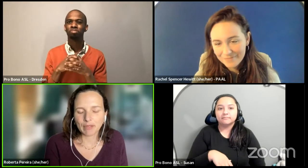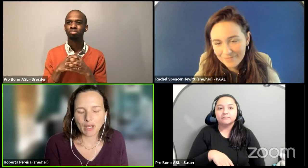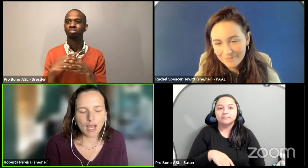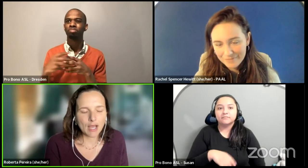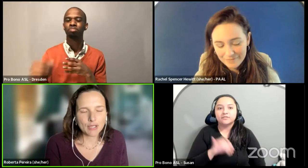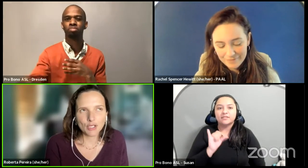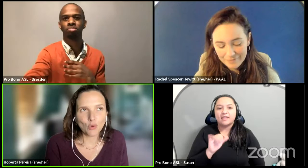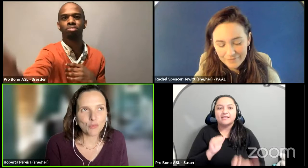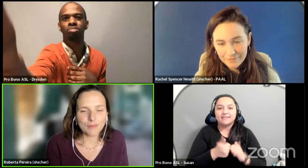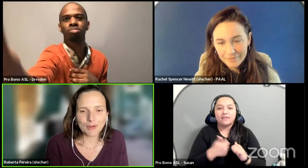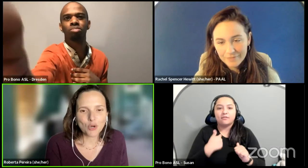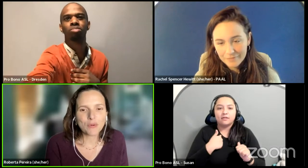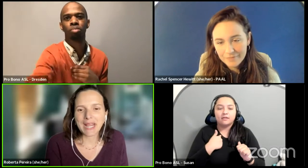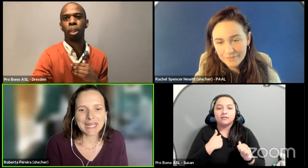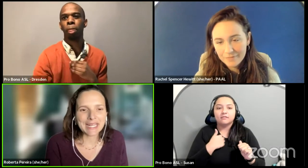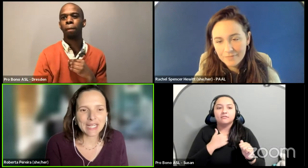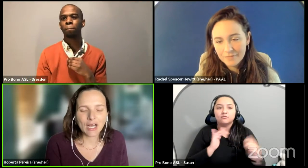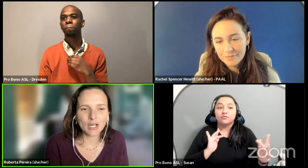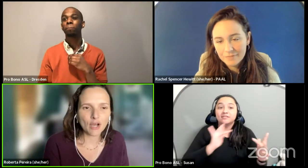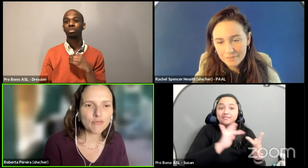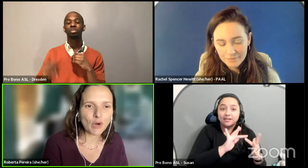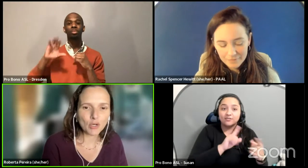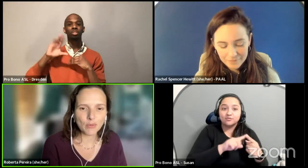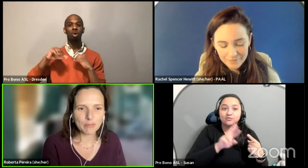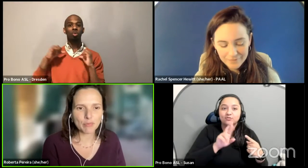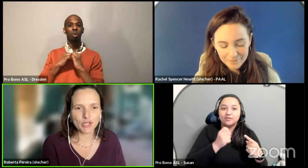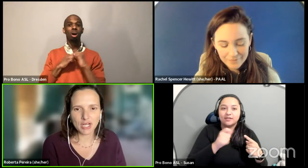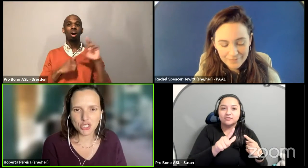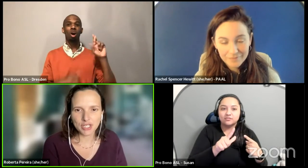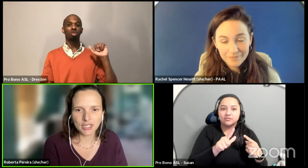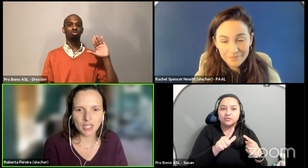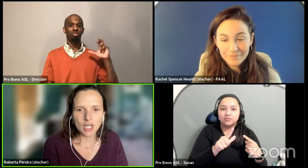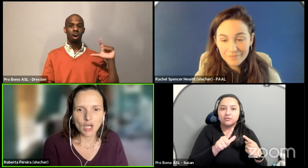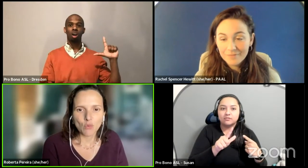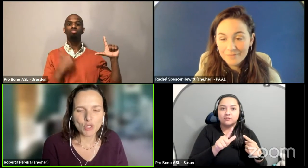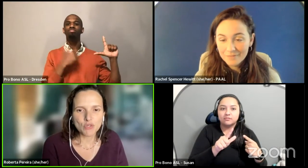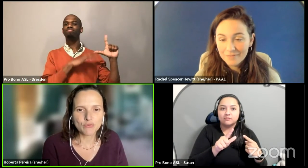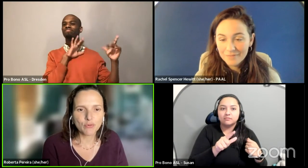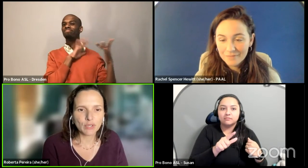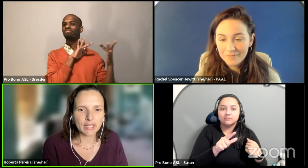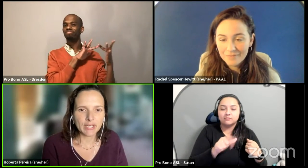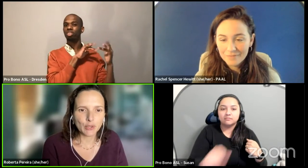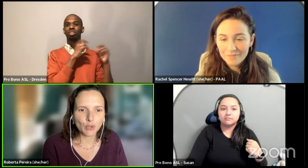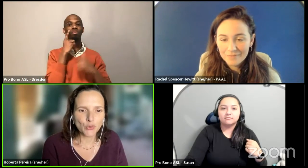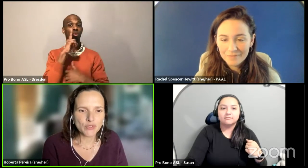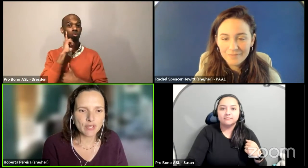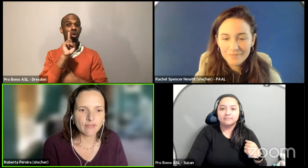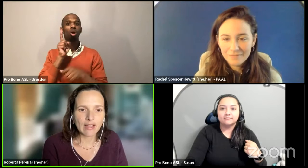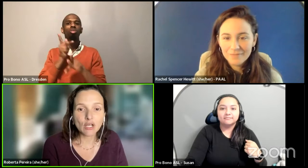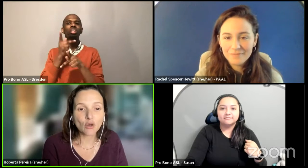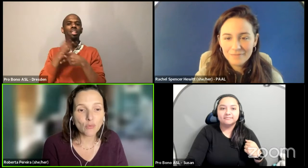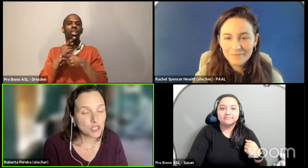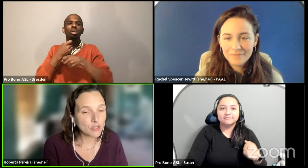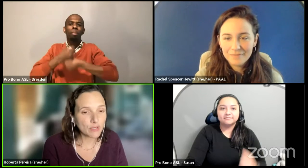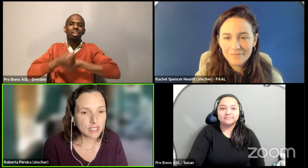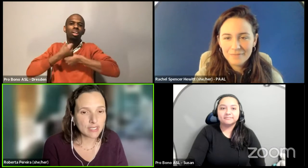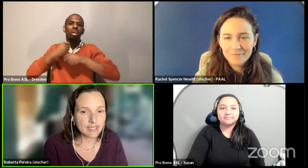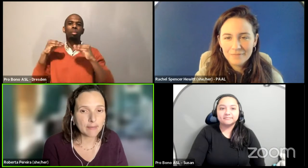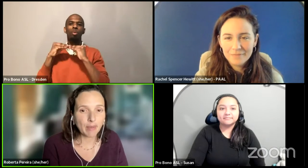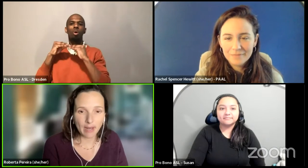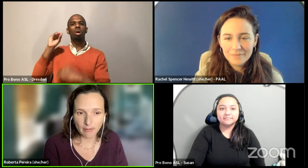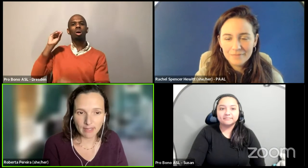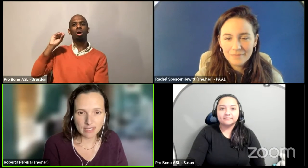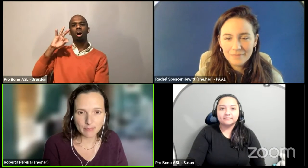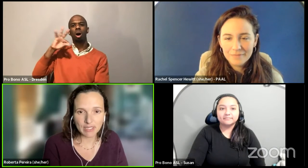um, you know, creating an off-Broadway production, which was fully inclusive. I think originally we